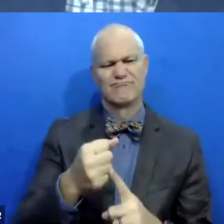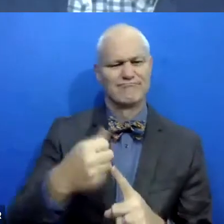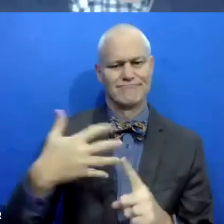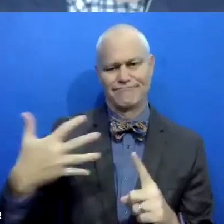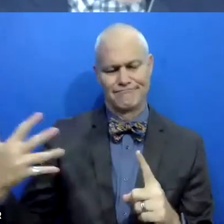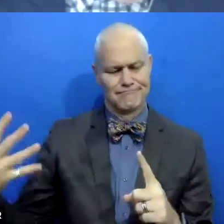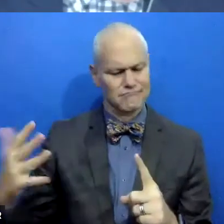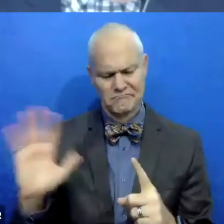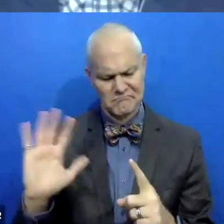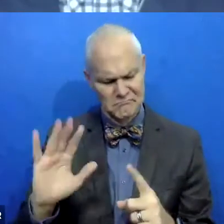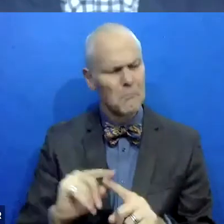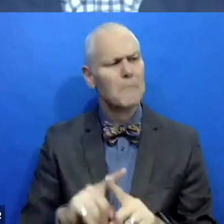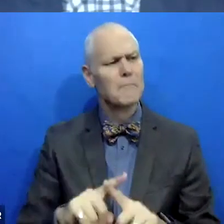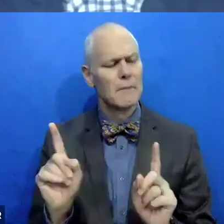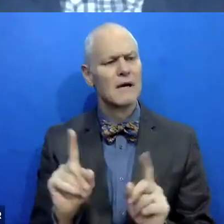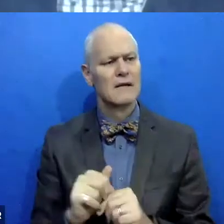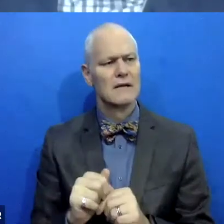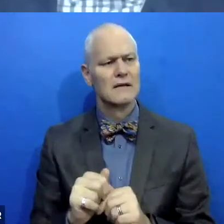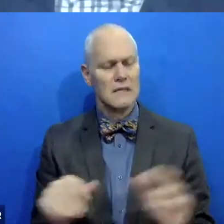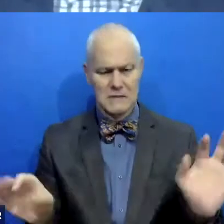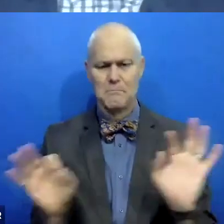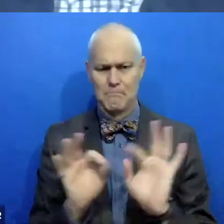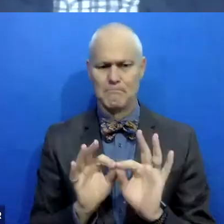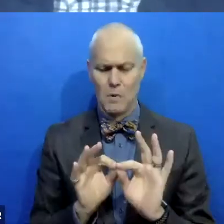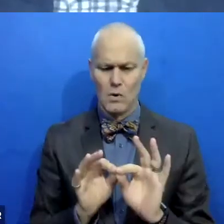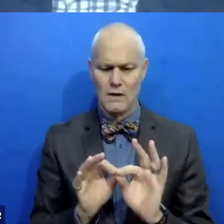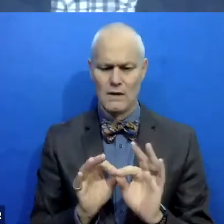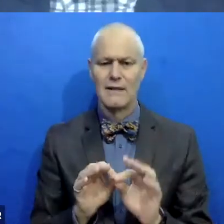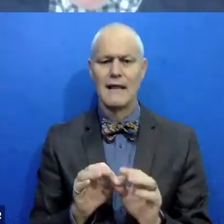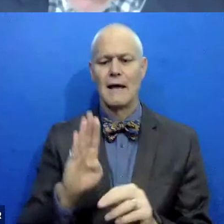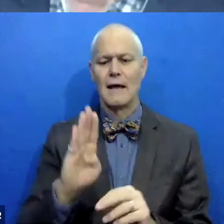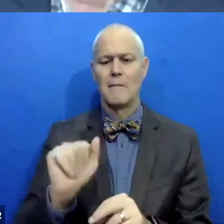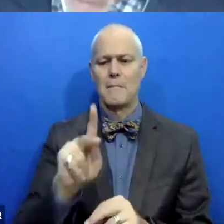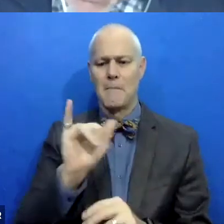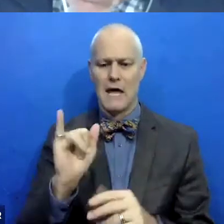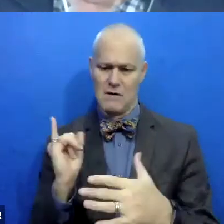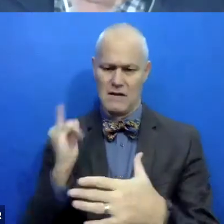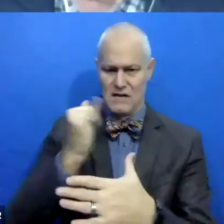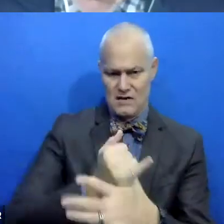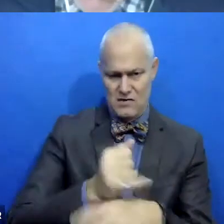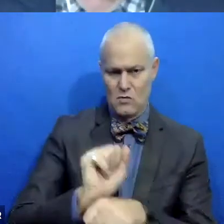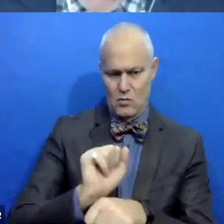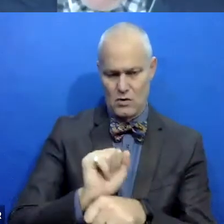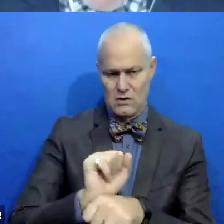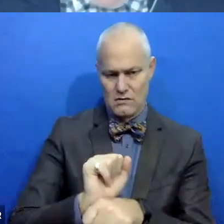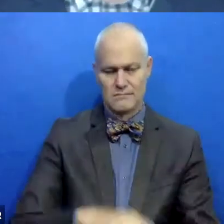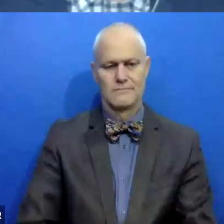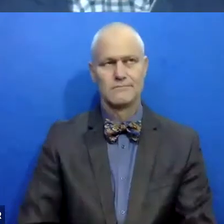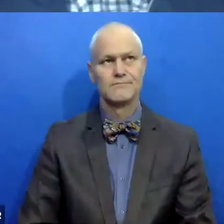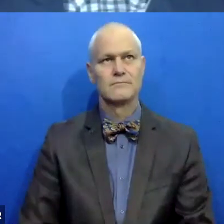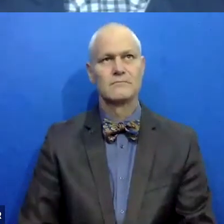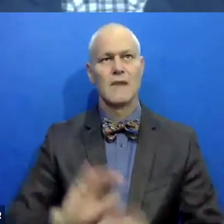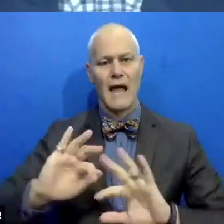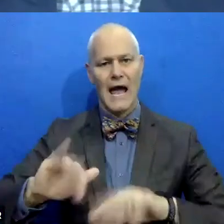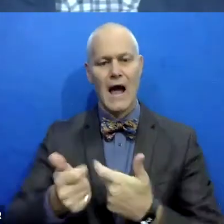but it has been an important that the battering intervention work, the way it is put